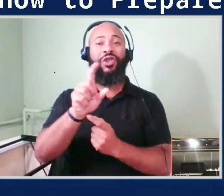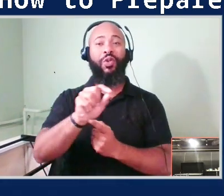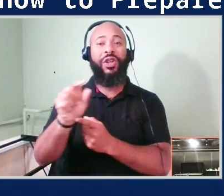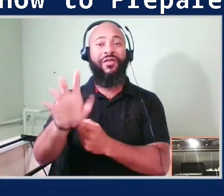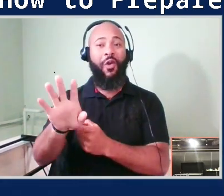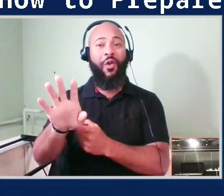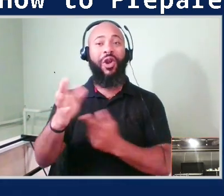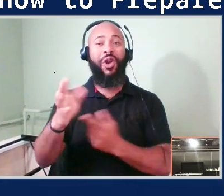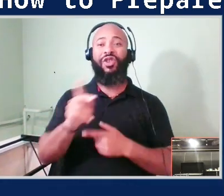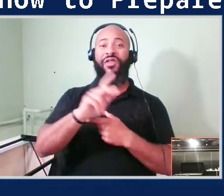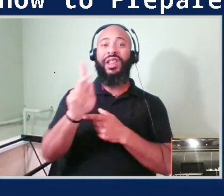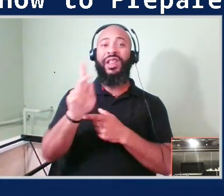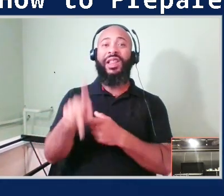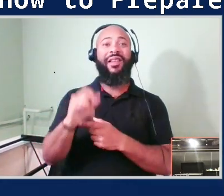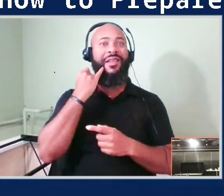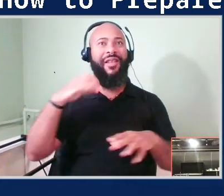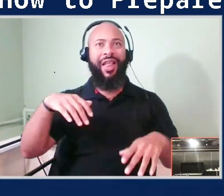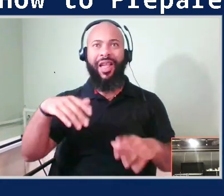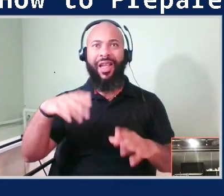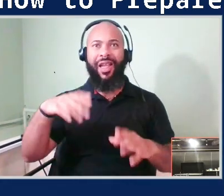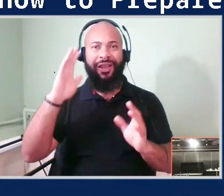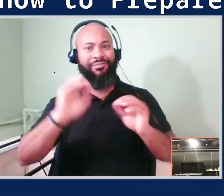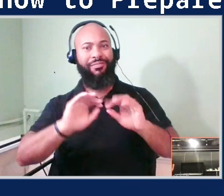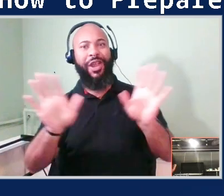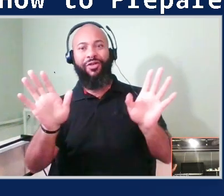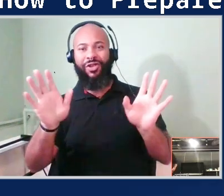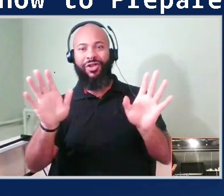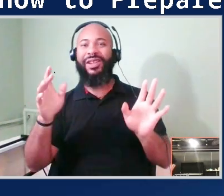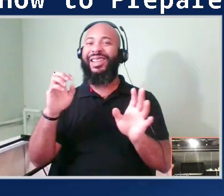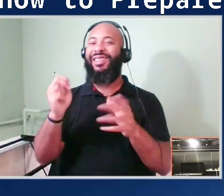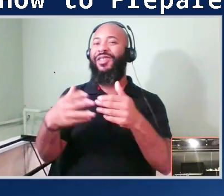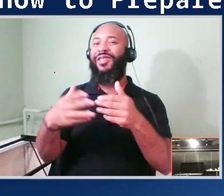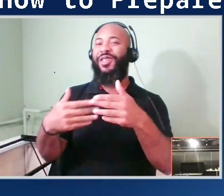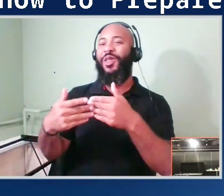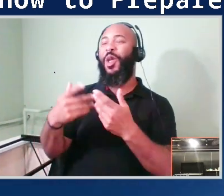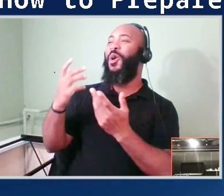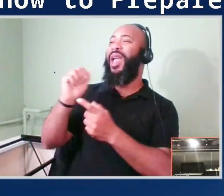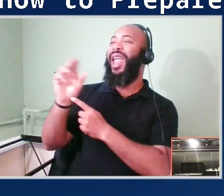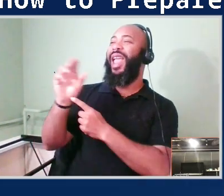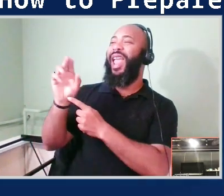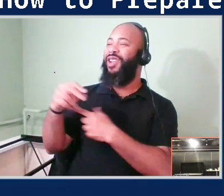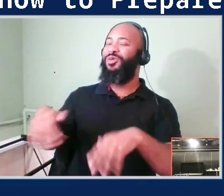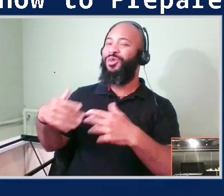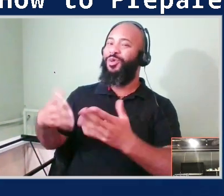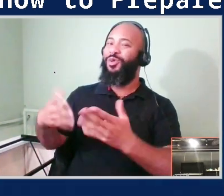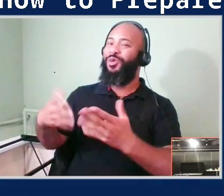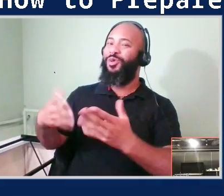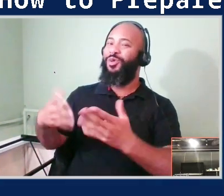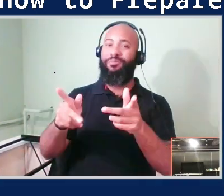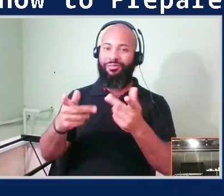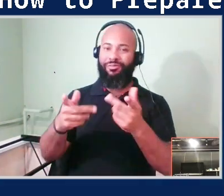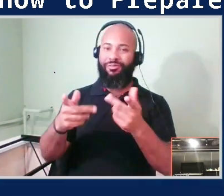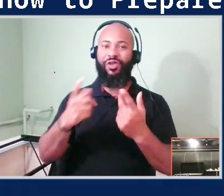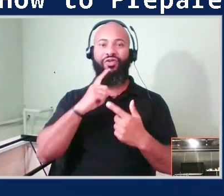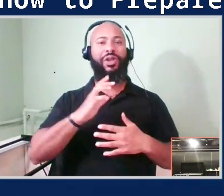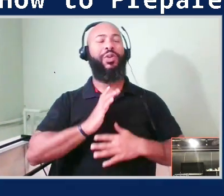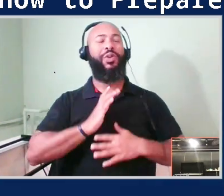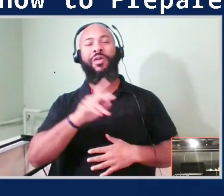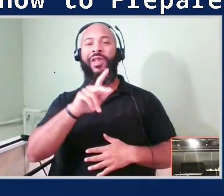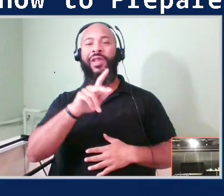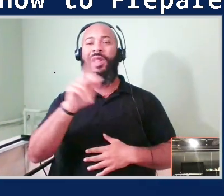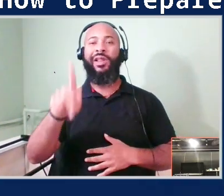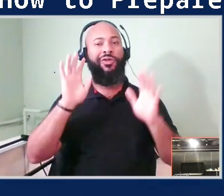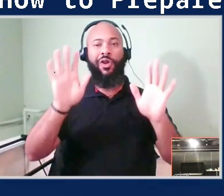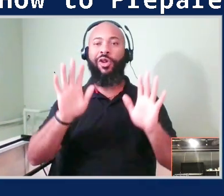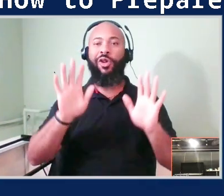even though Aaron so elegantly brought it up. Right. Yeah, Philadelphia. This is awesome. It really is. It really is. And I'm really excited to be talking about the